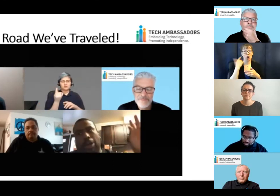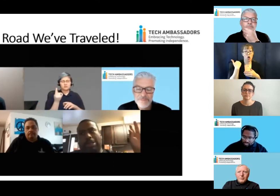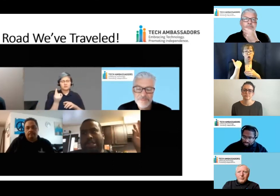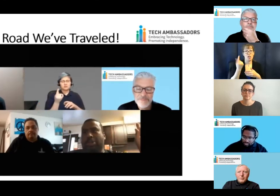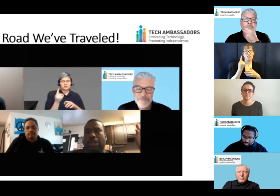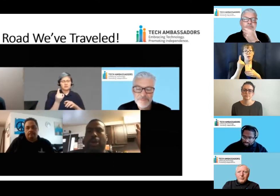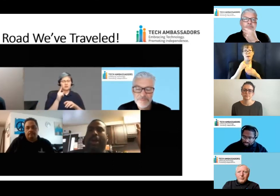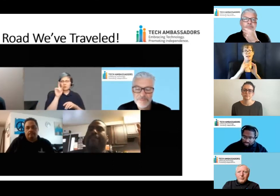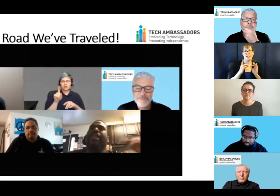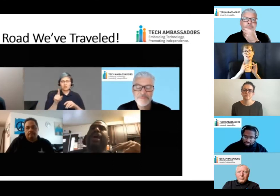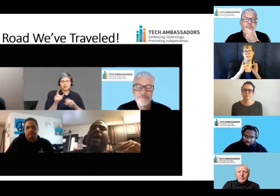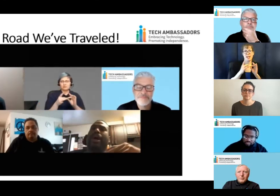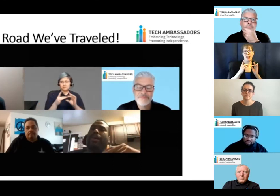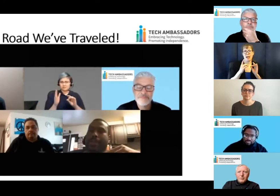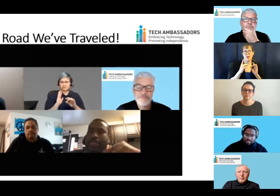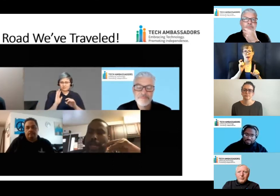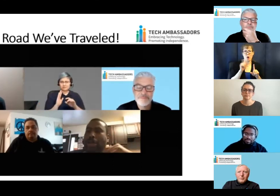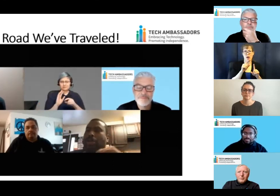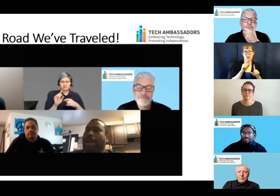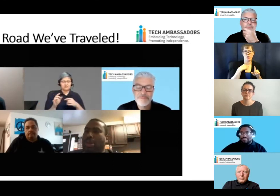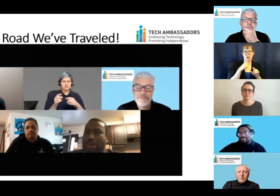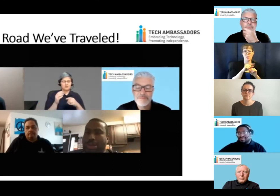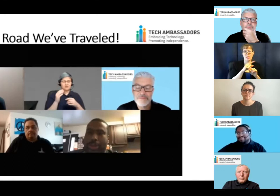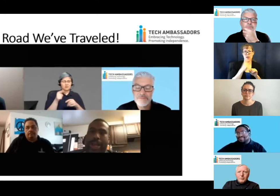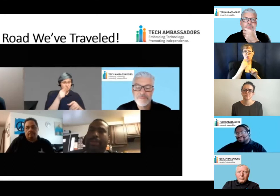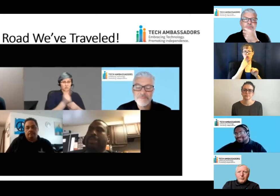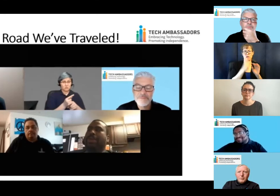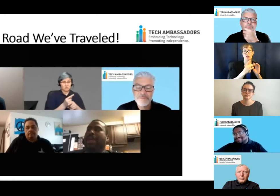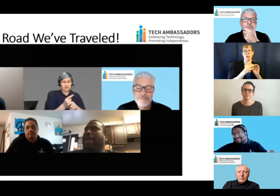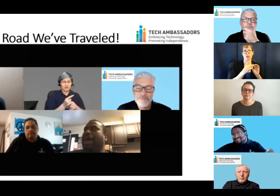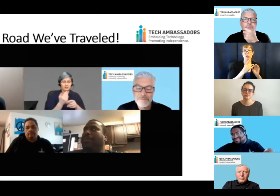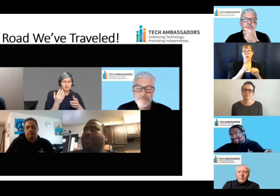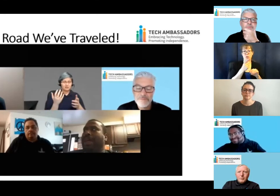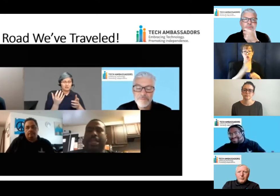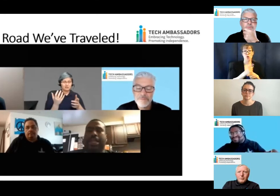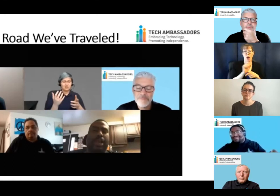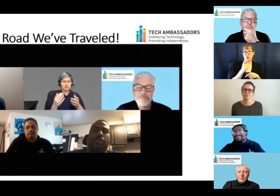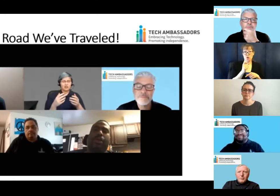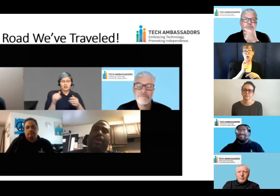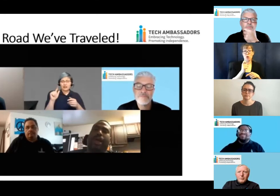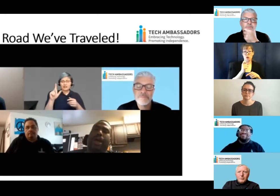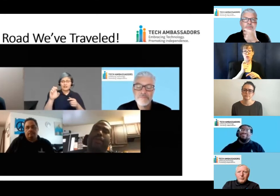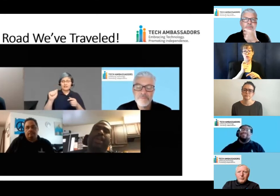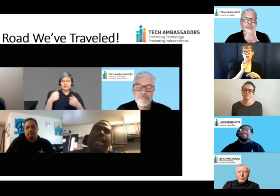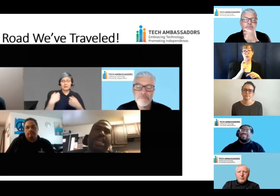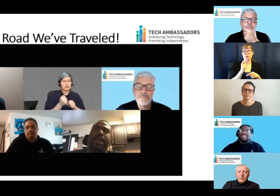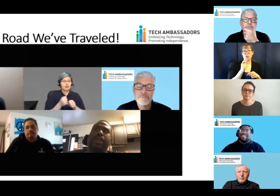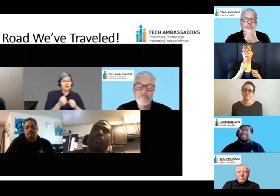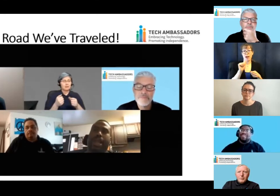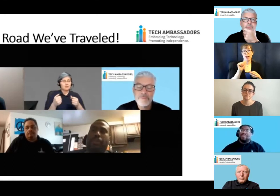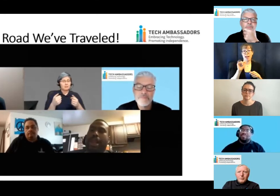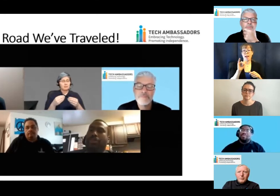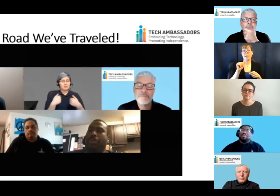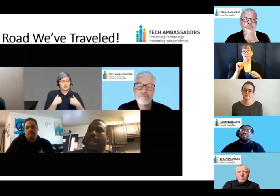um, about one of the questions that was sent earlier, um, that, and you're right, George, though, that it makes me, Alexa has made it more, um, has